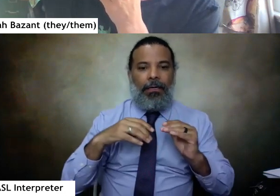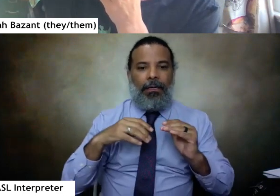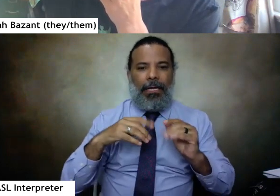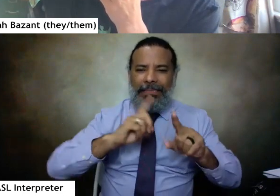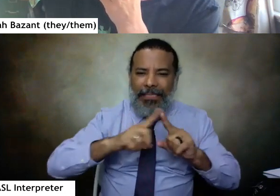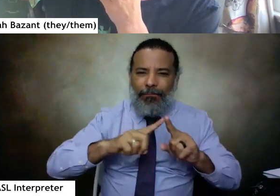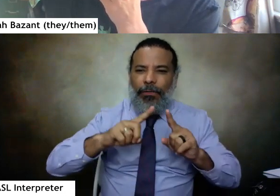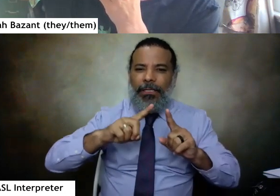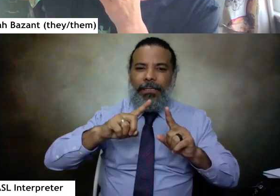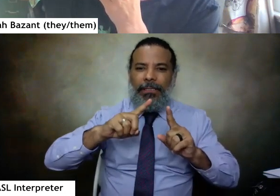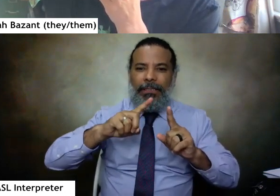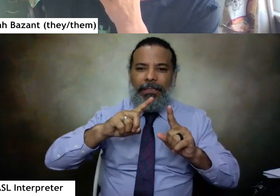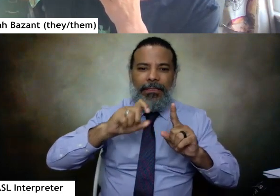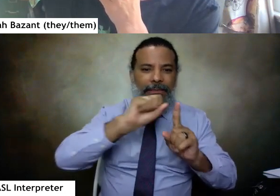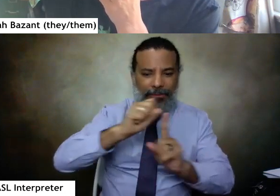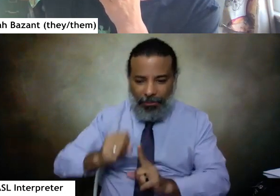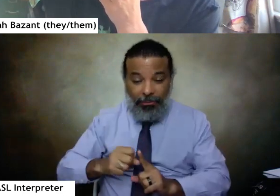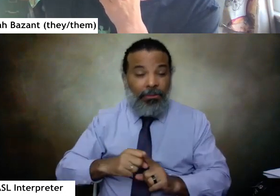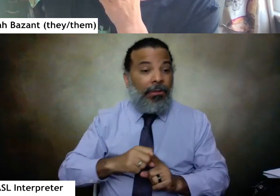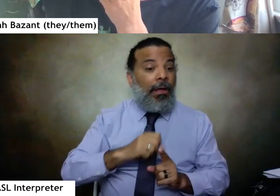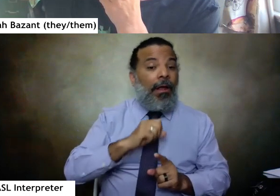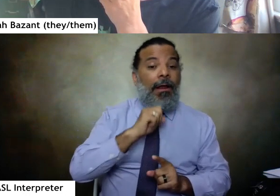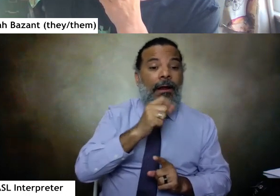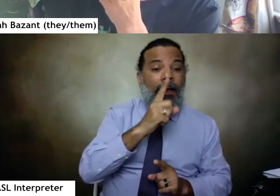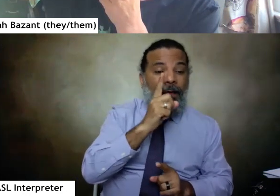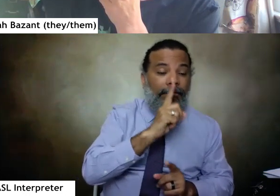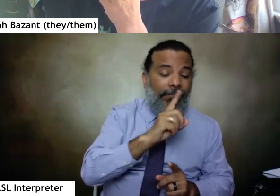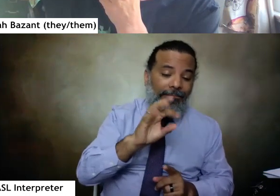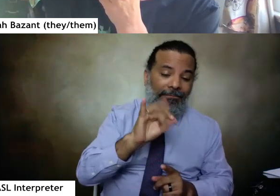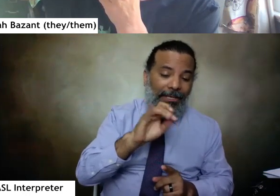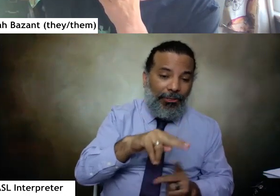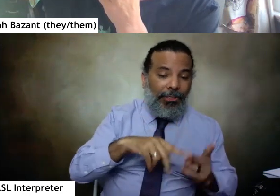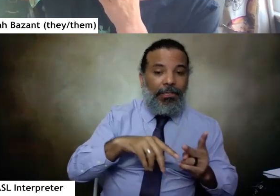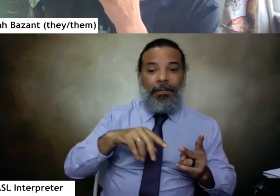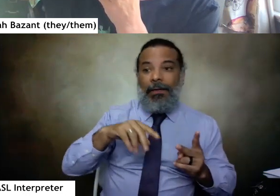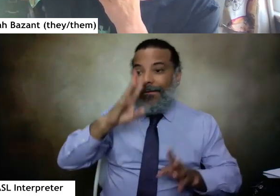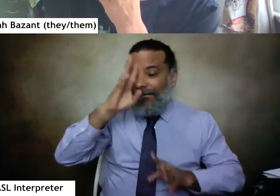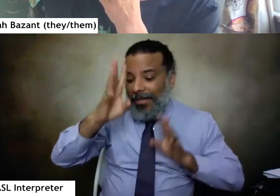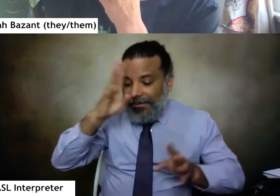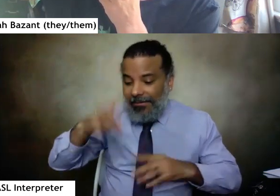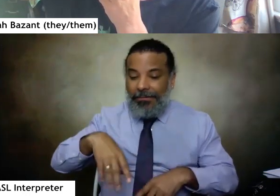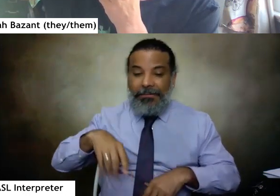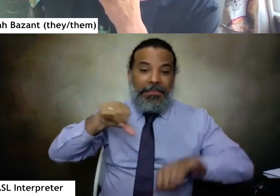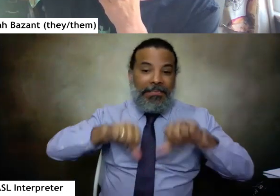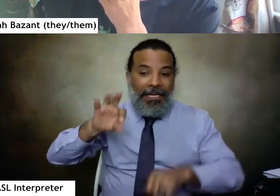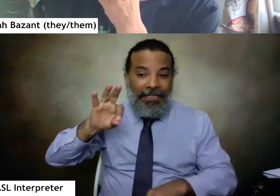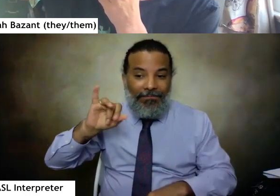different contexts. So in non-fiction, in auto-bio work, in fantasy work, in science fiction work,